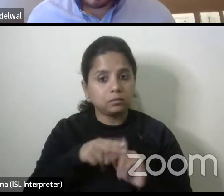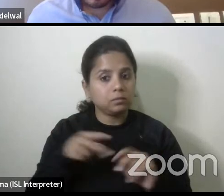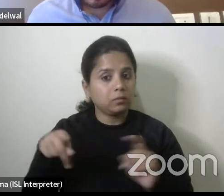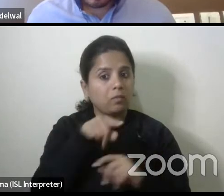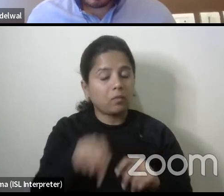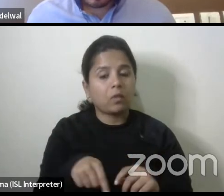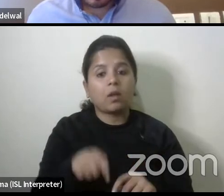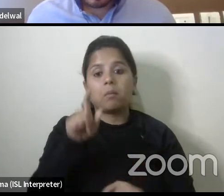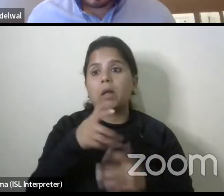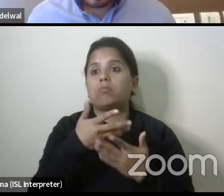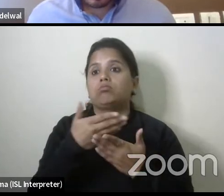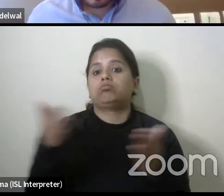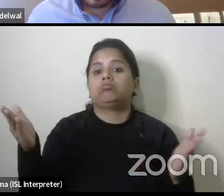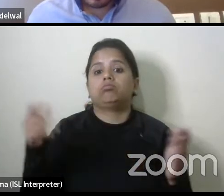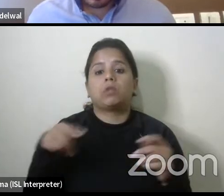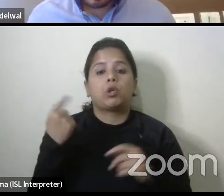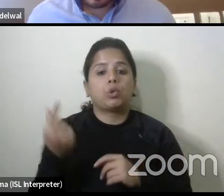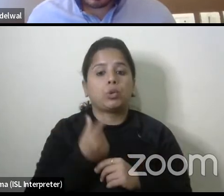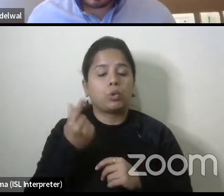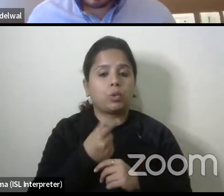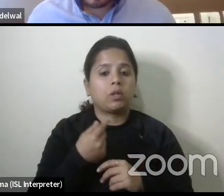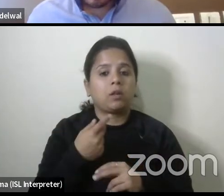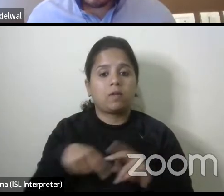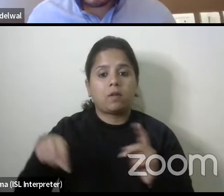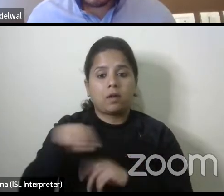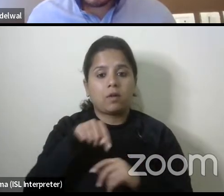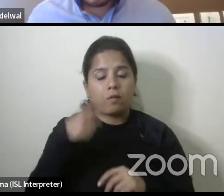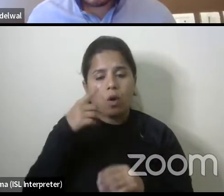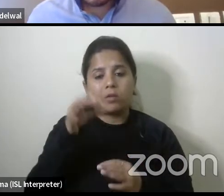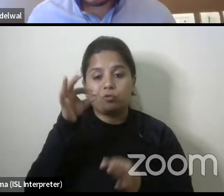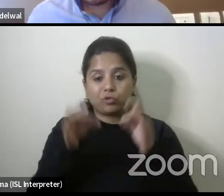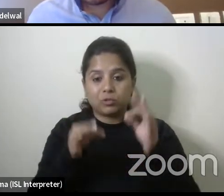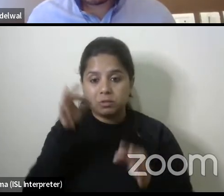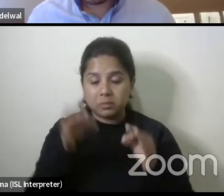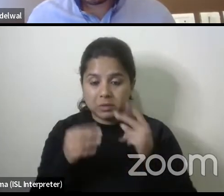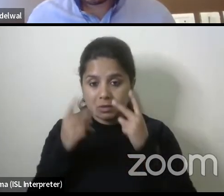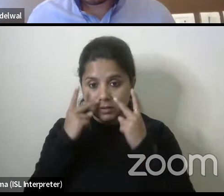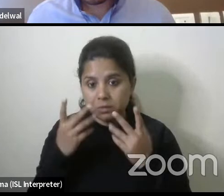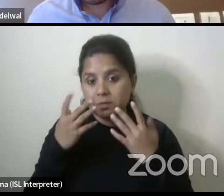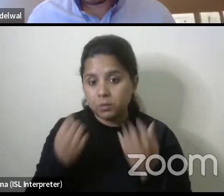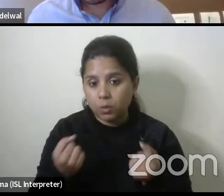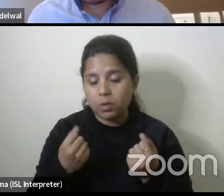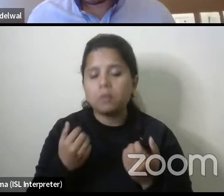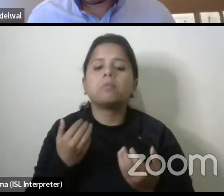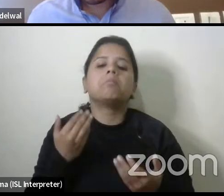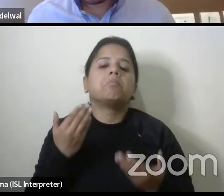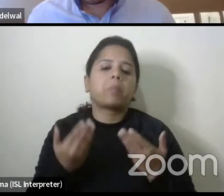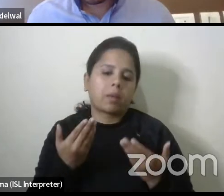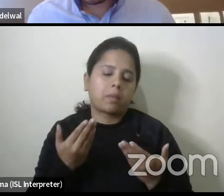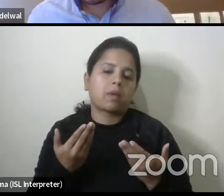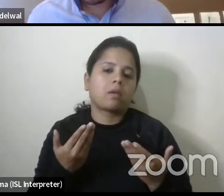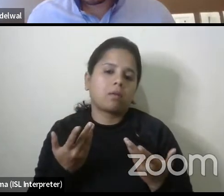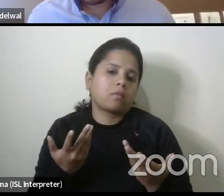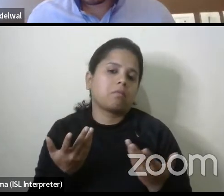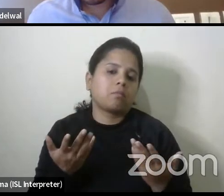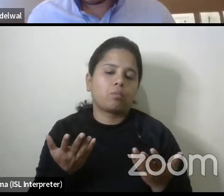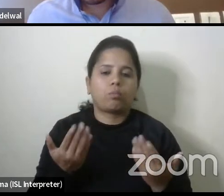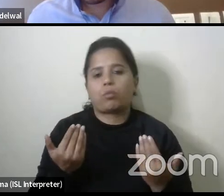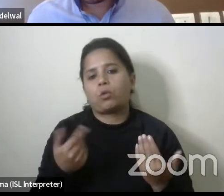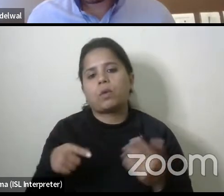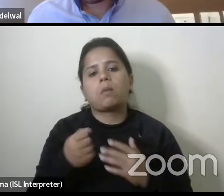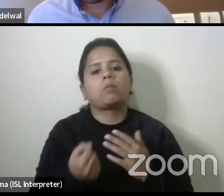larger public space and it's one among the parameters for judgment uh you know then that's when it's sort of you know something gets